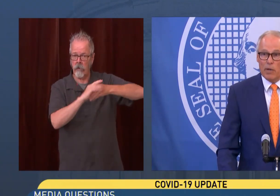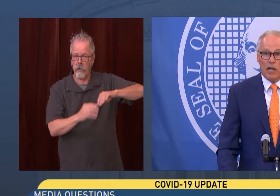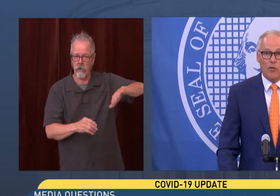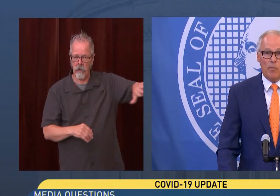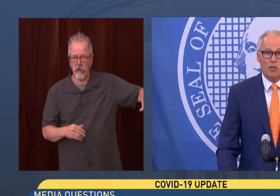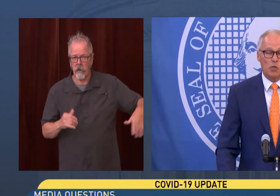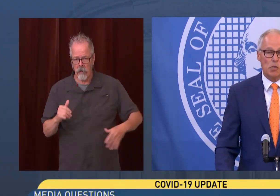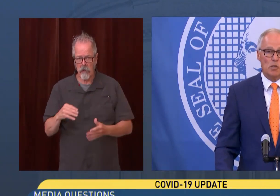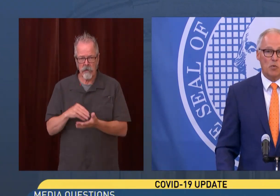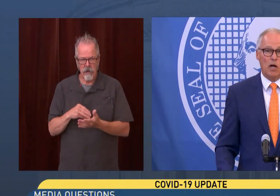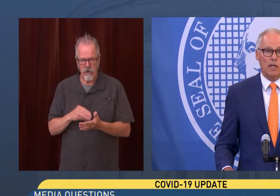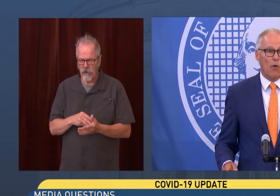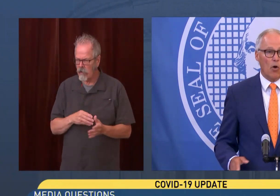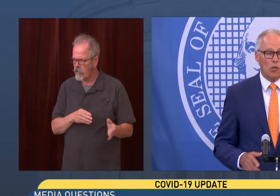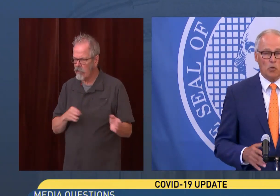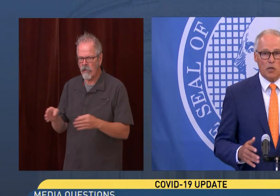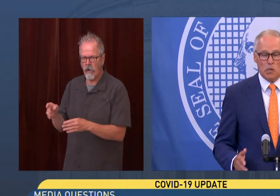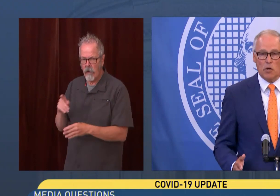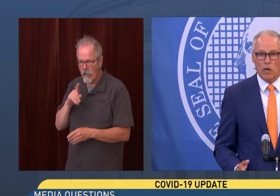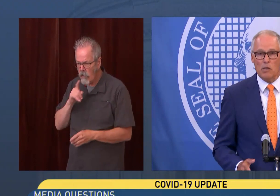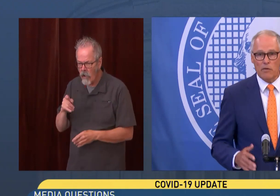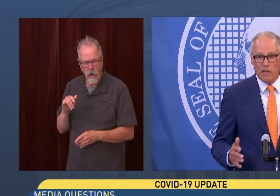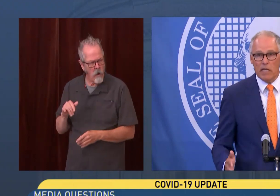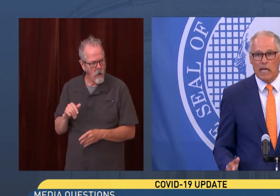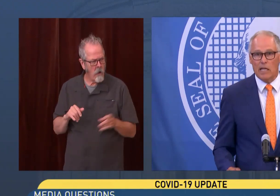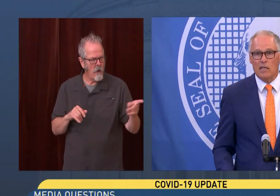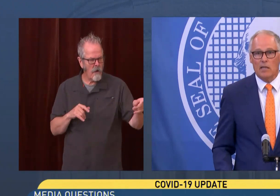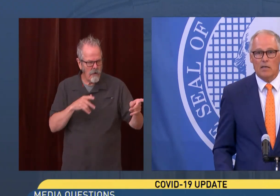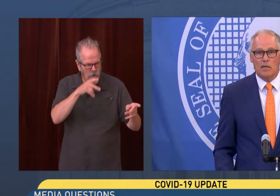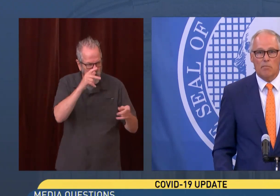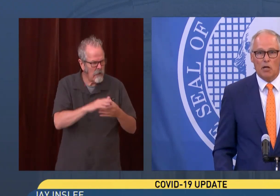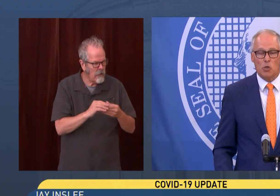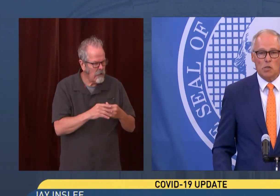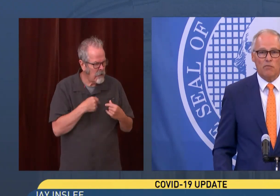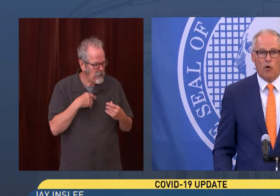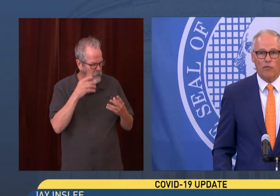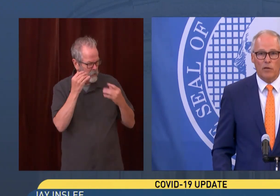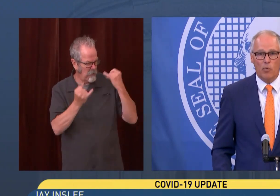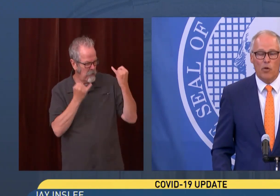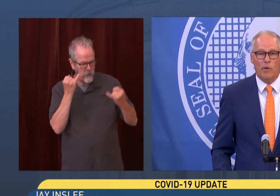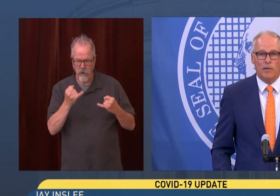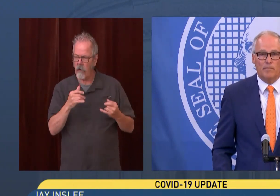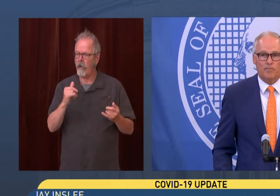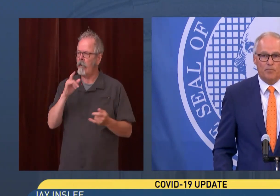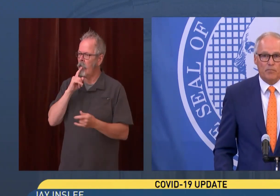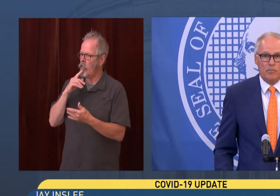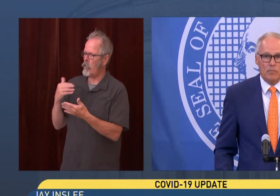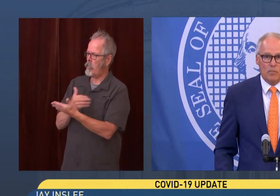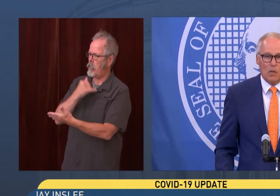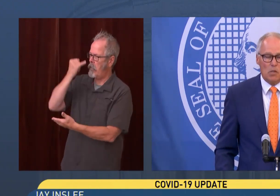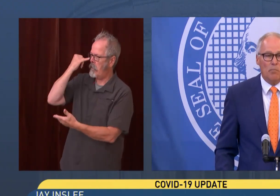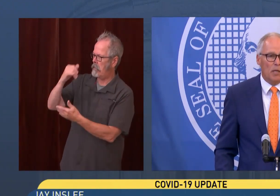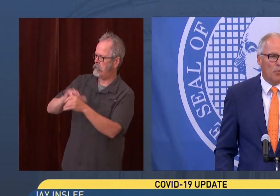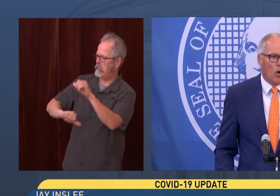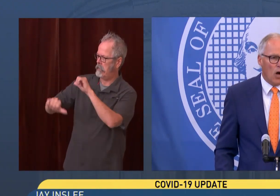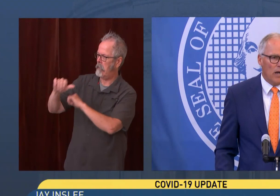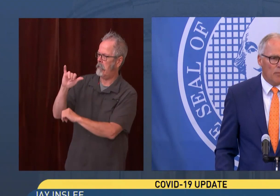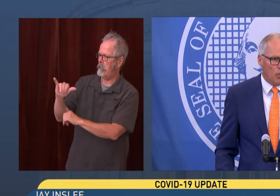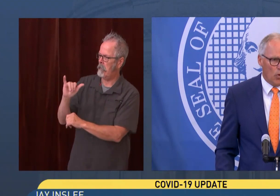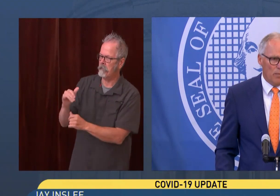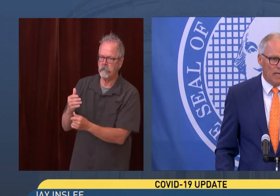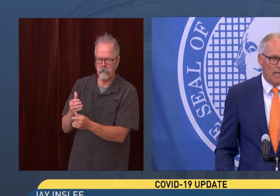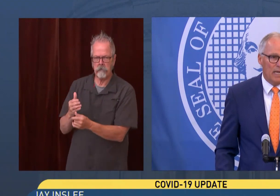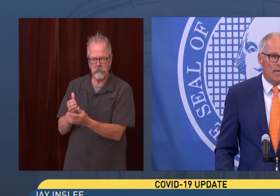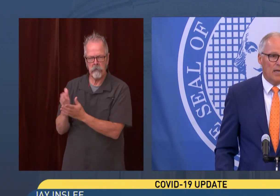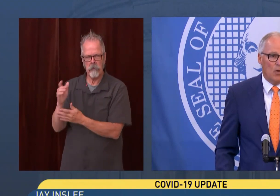and we got other measures as well. Now we're also considering, as I've indicated, measures involving employment. Some people are